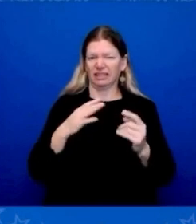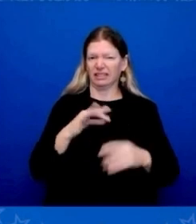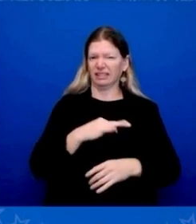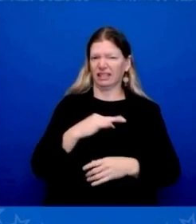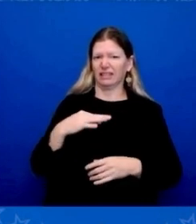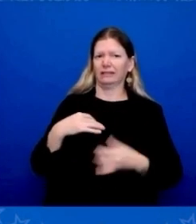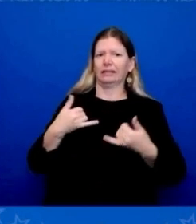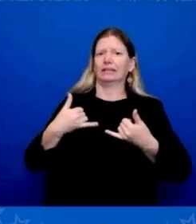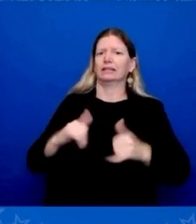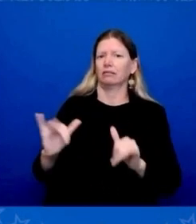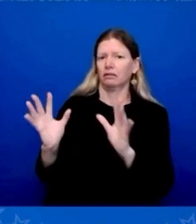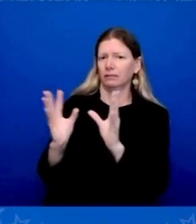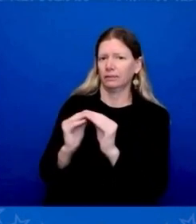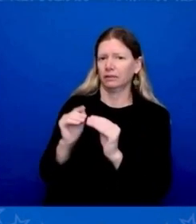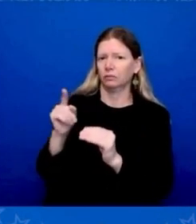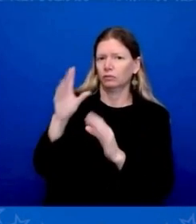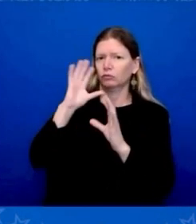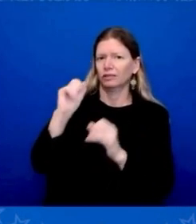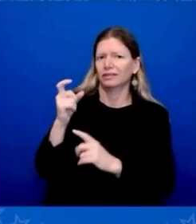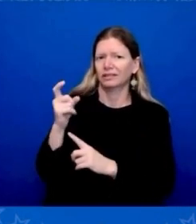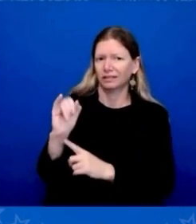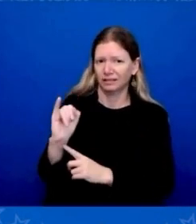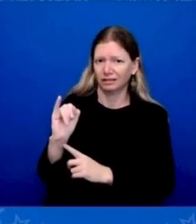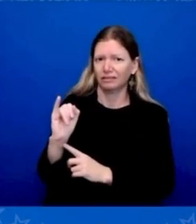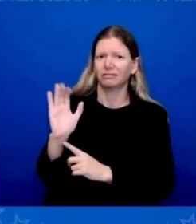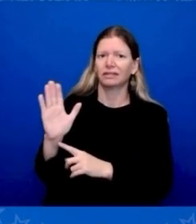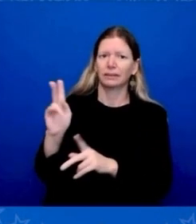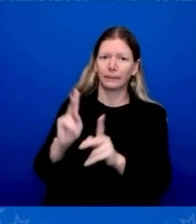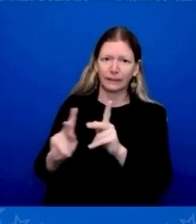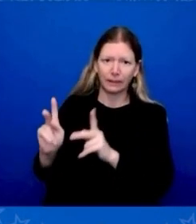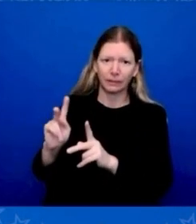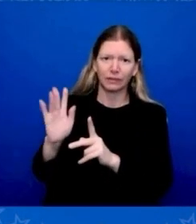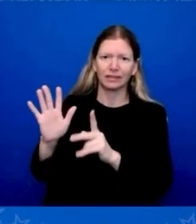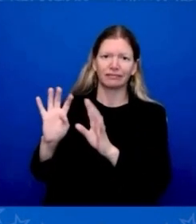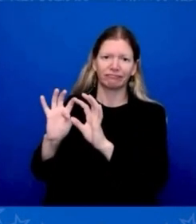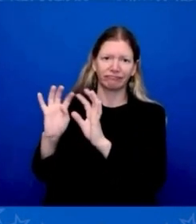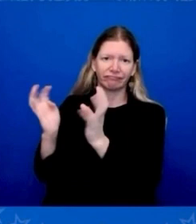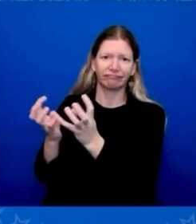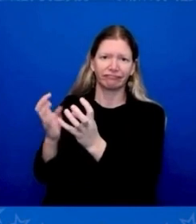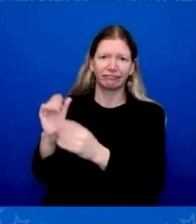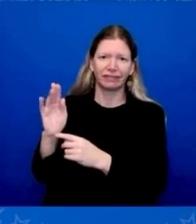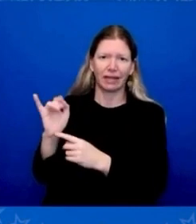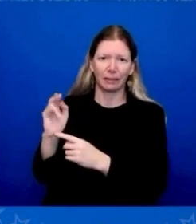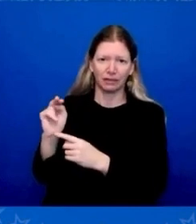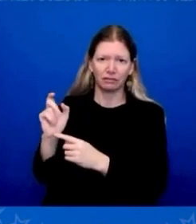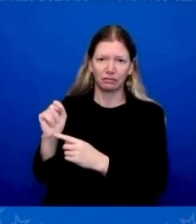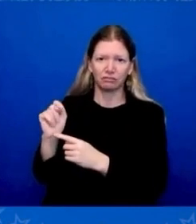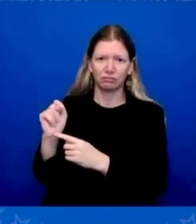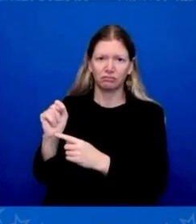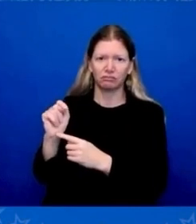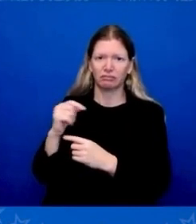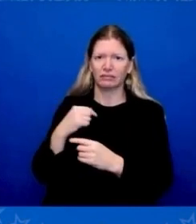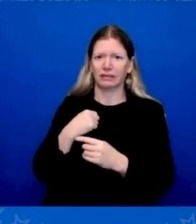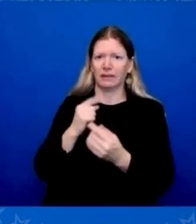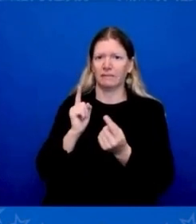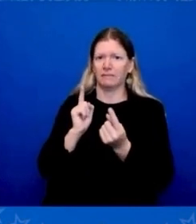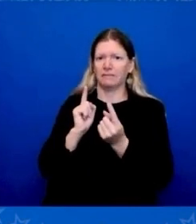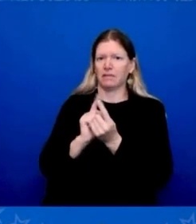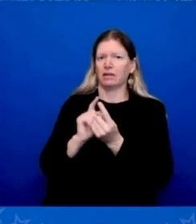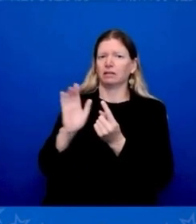cabinet, effect. I met with his number two person here in — excuse me — in India